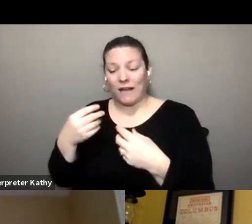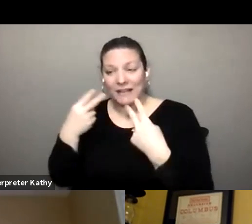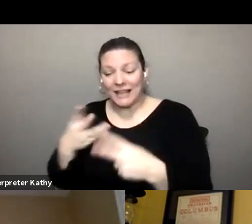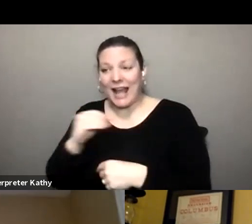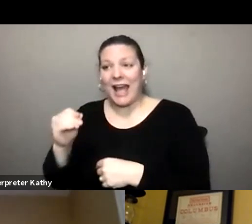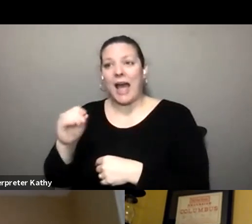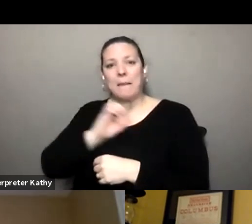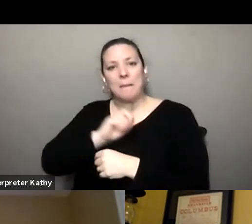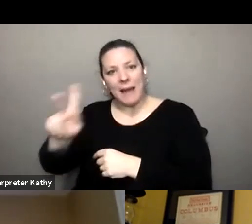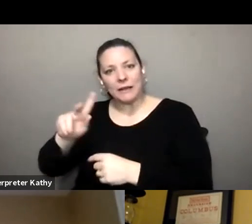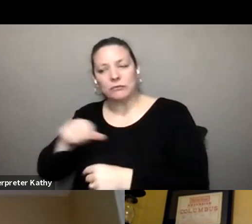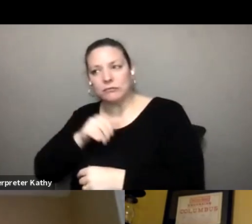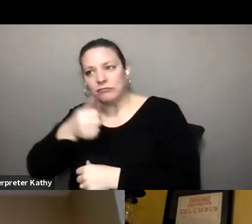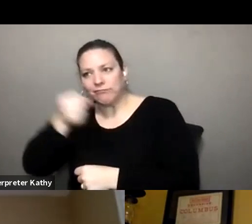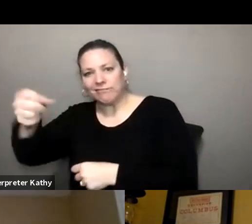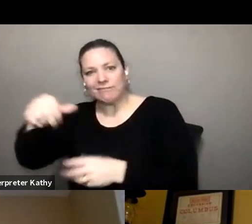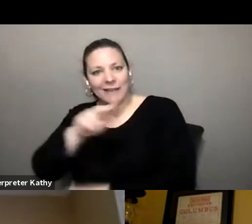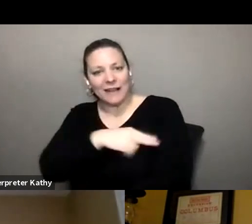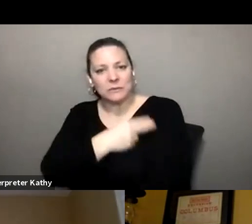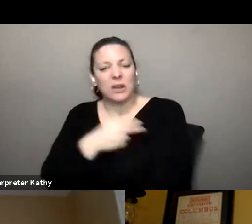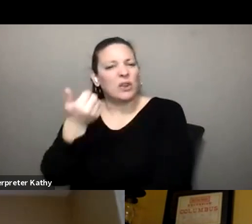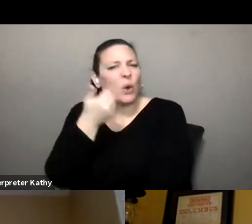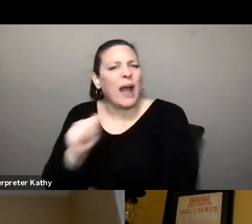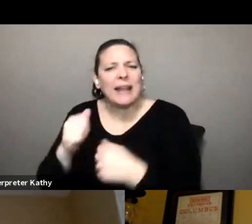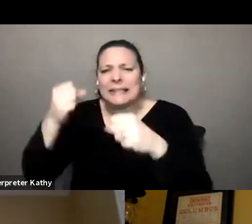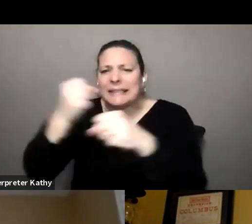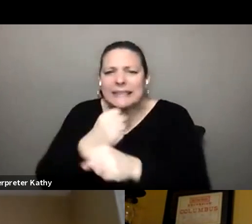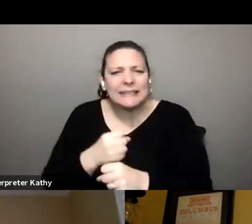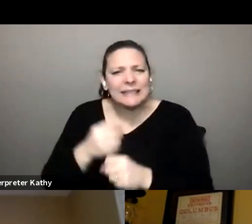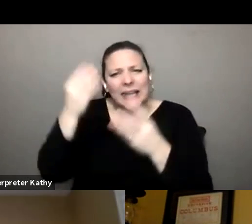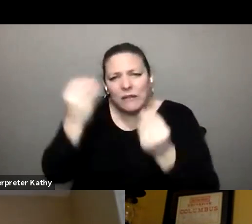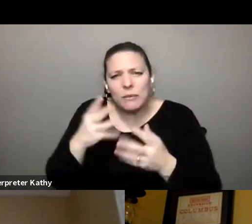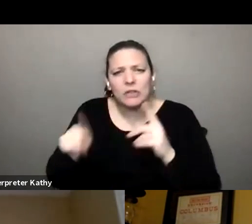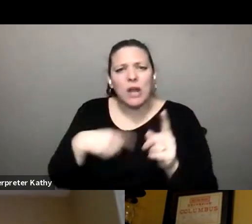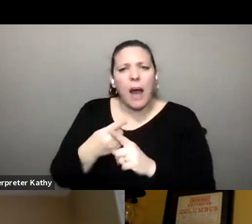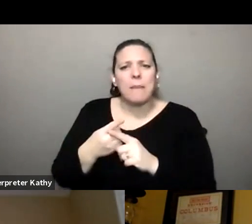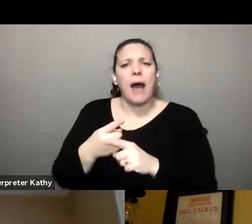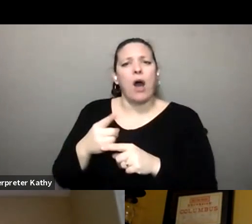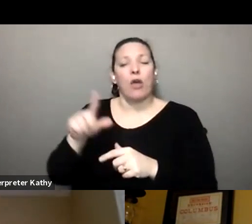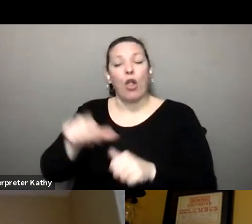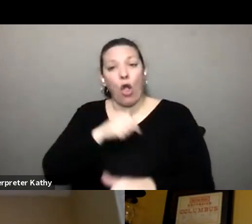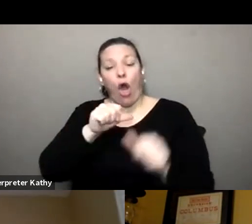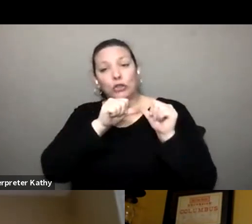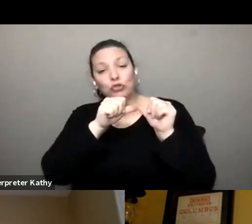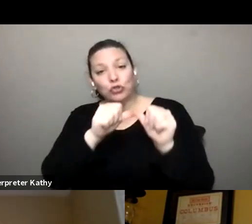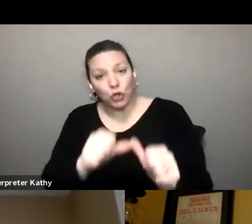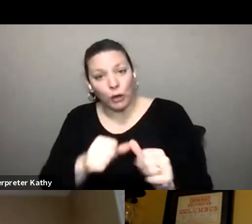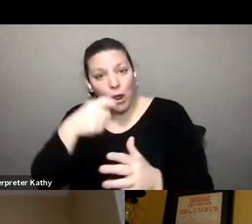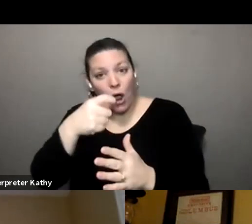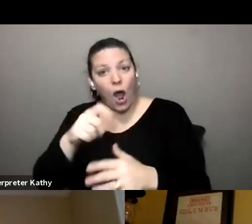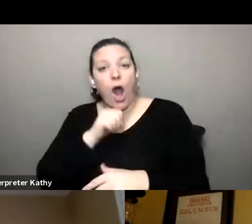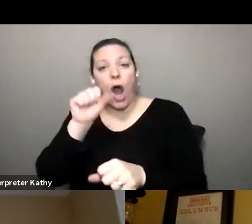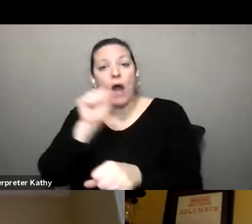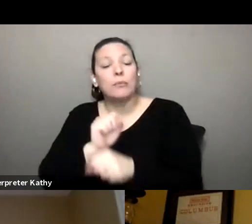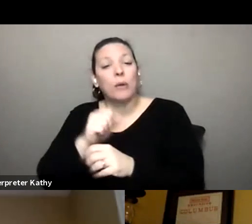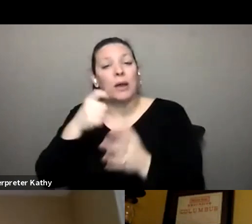statistics about the long-term unemployment costs etc that result from not funding public transportation